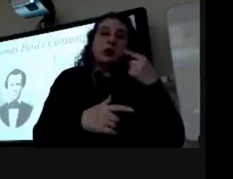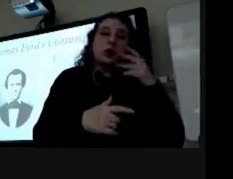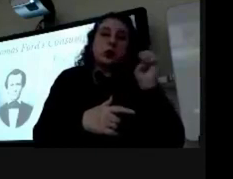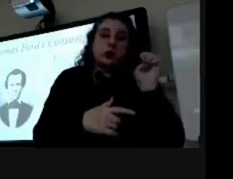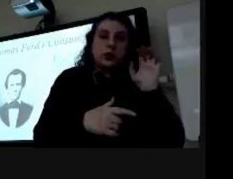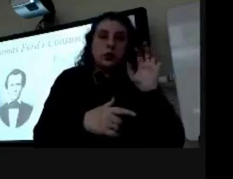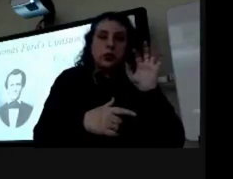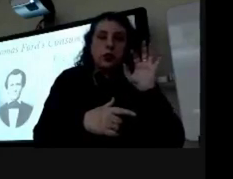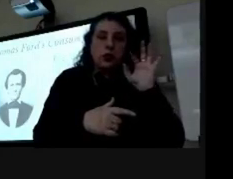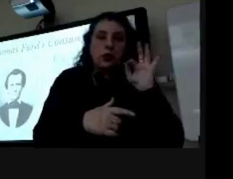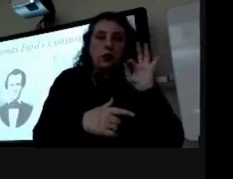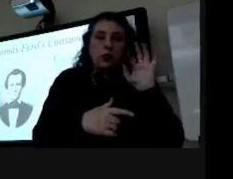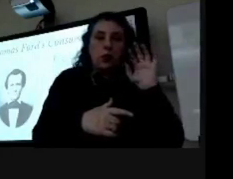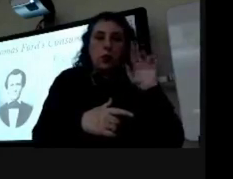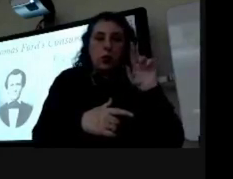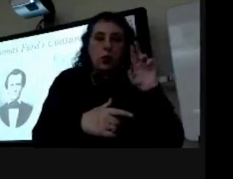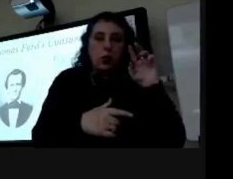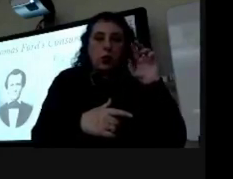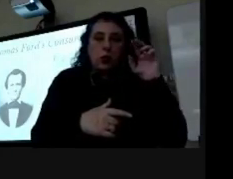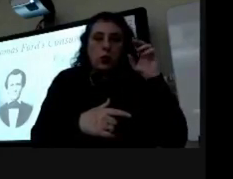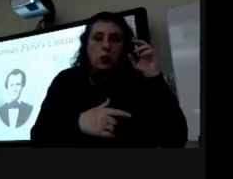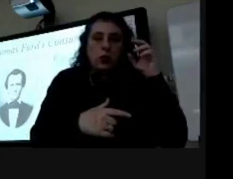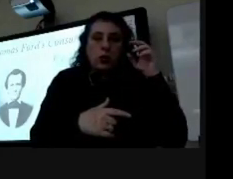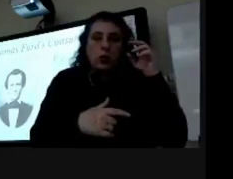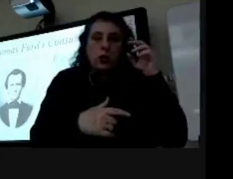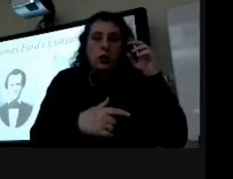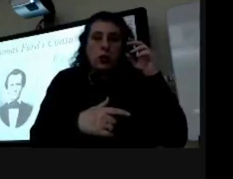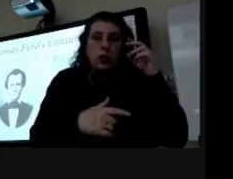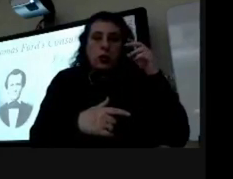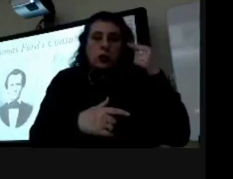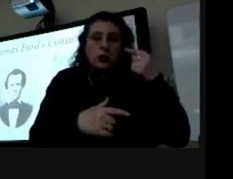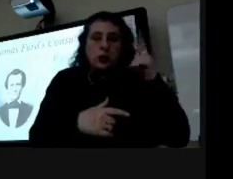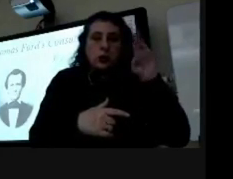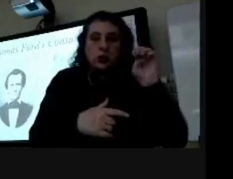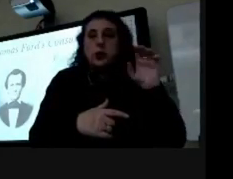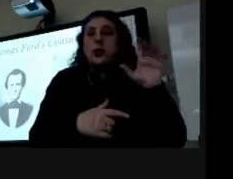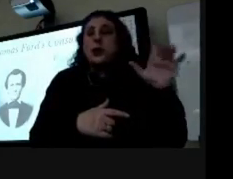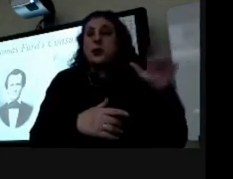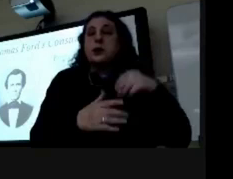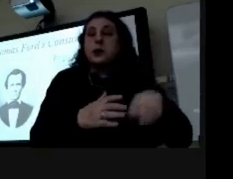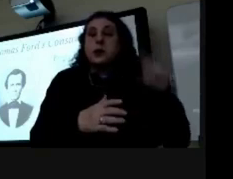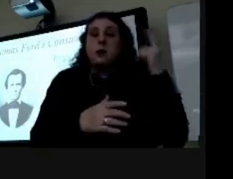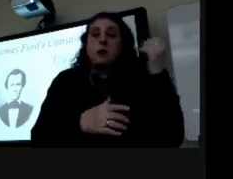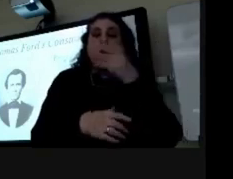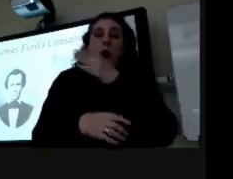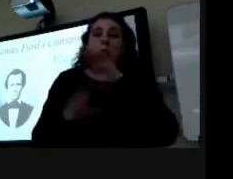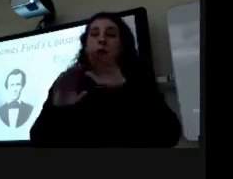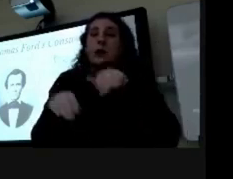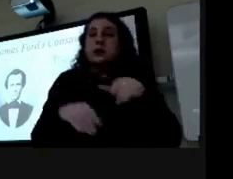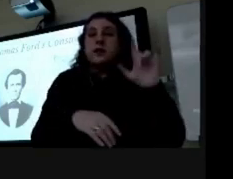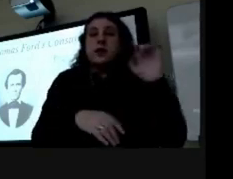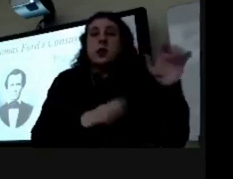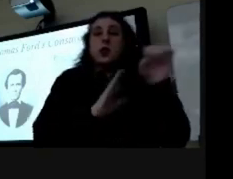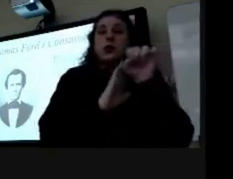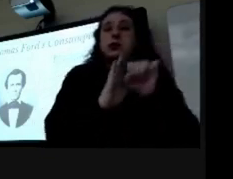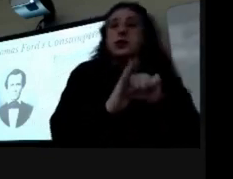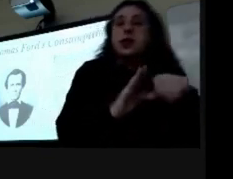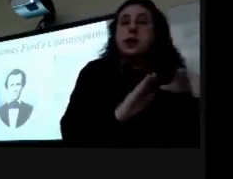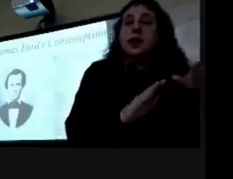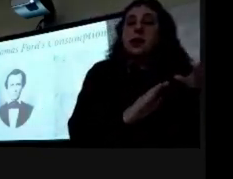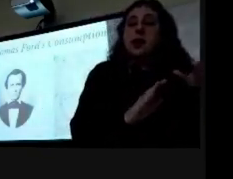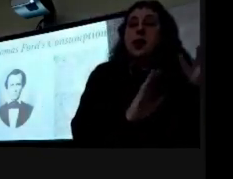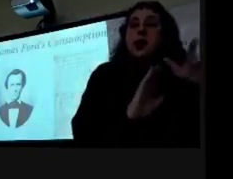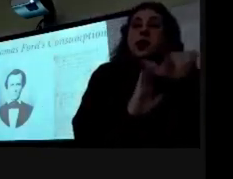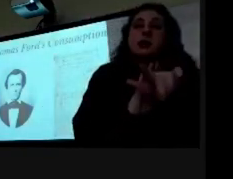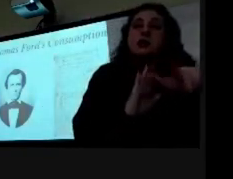and george was also a high chief where he served in both houses of the illinois state legislature and his secretary of state and